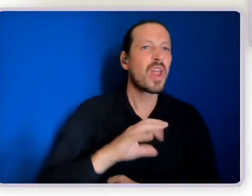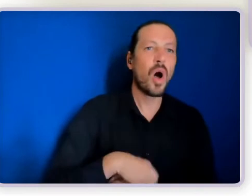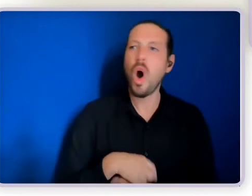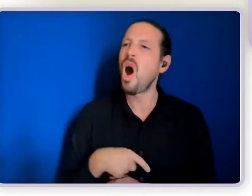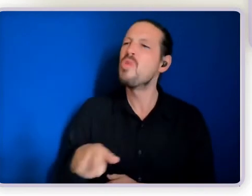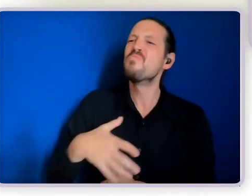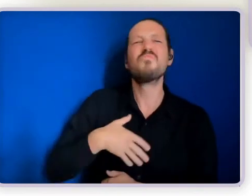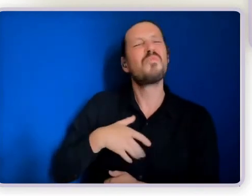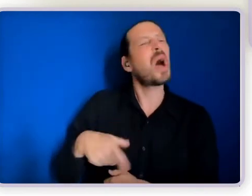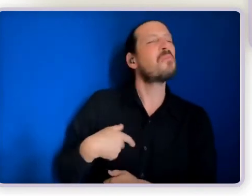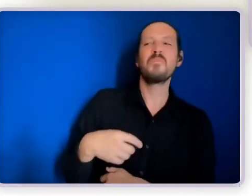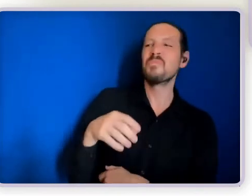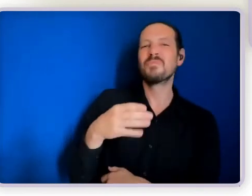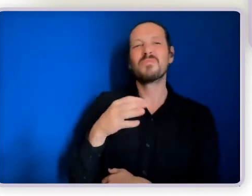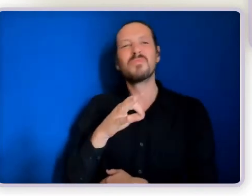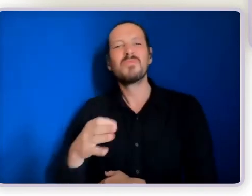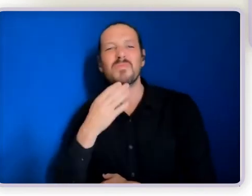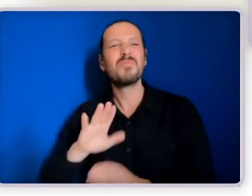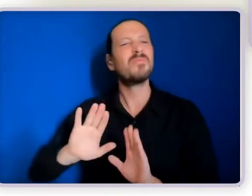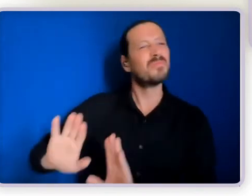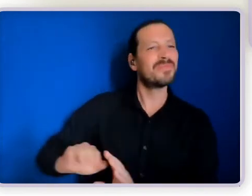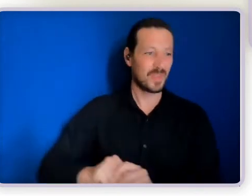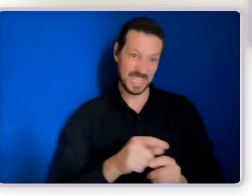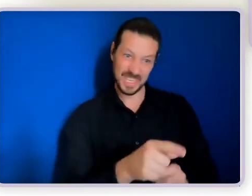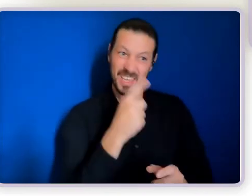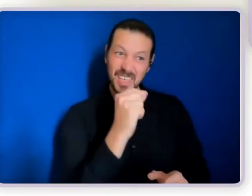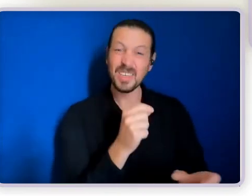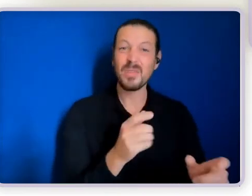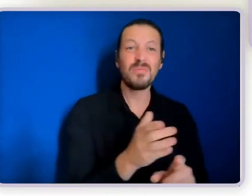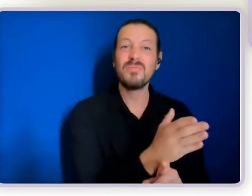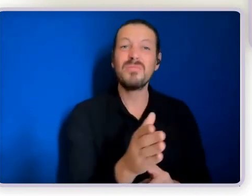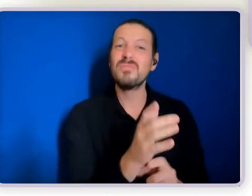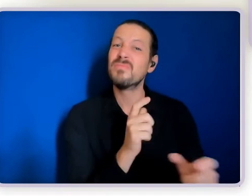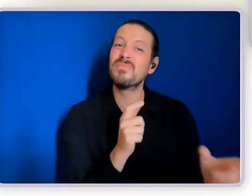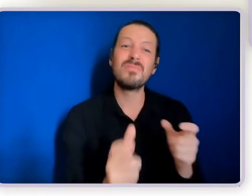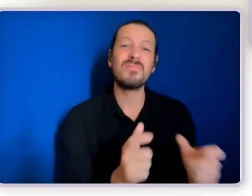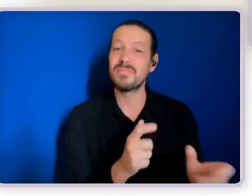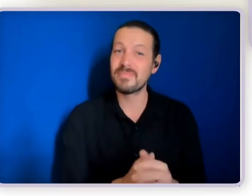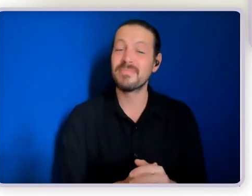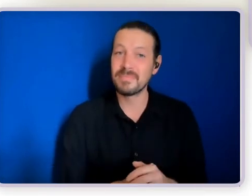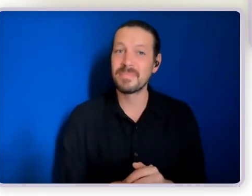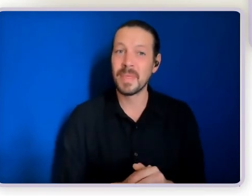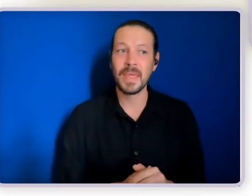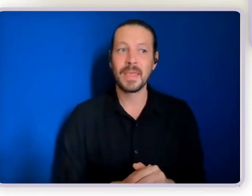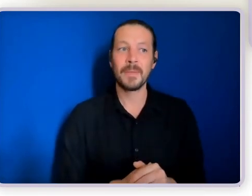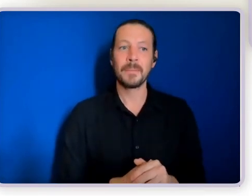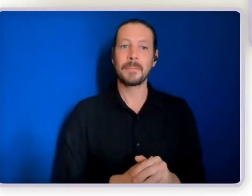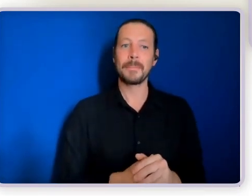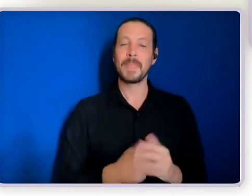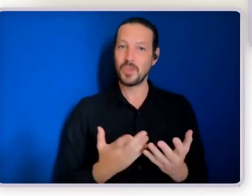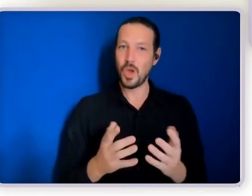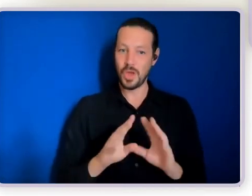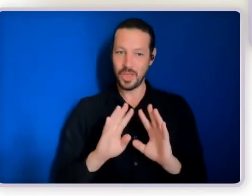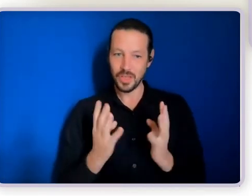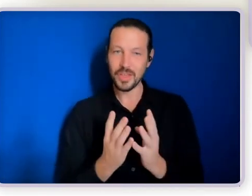voice heard and being able to create opportunities for himself in his own life people have begun to enjoy the meetings more or had